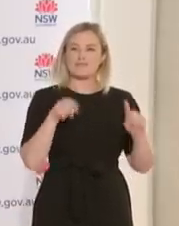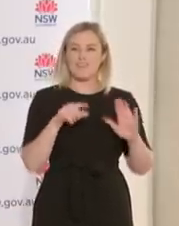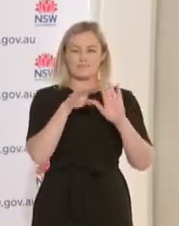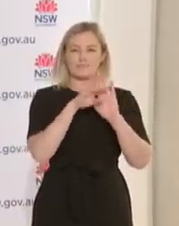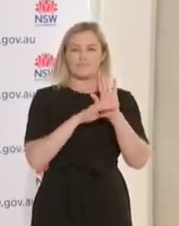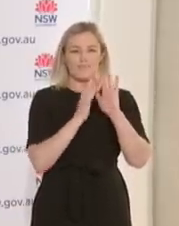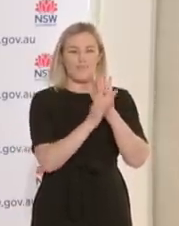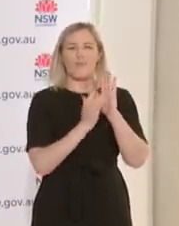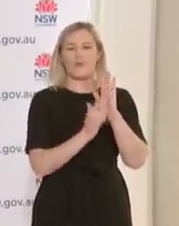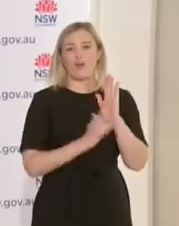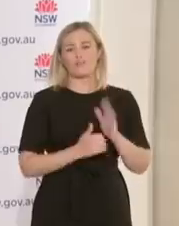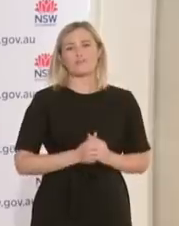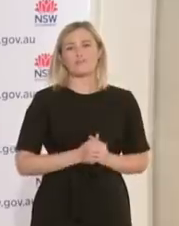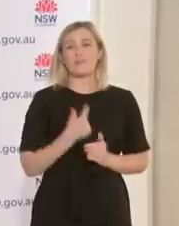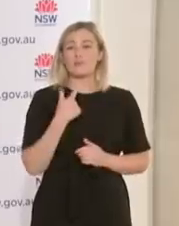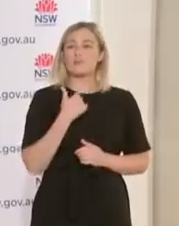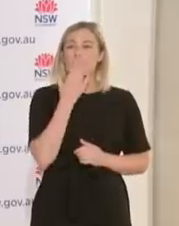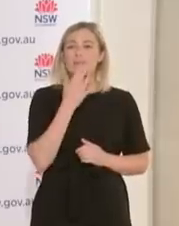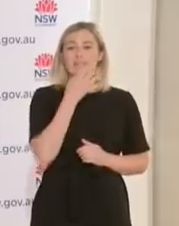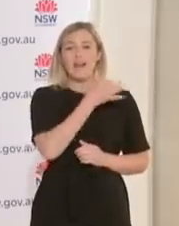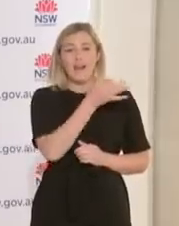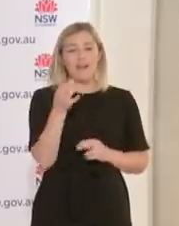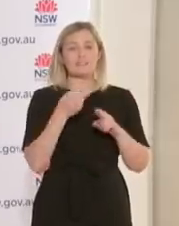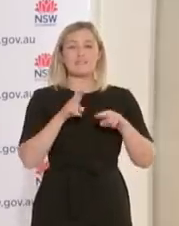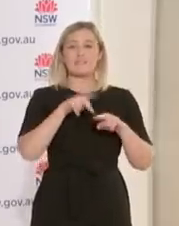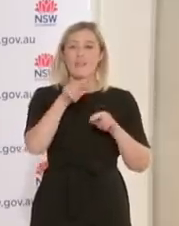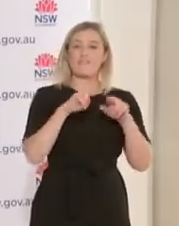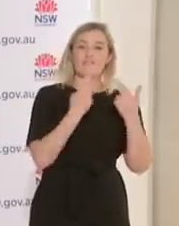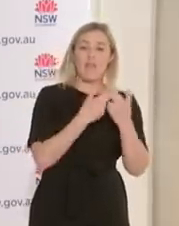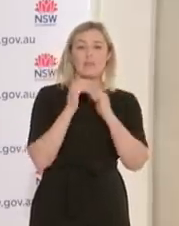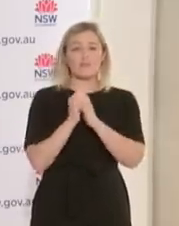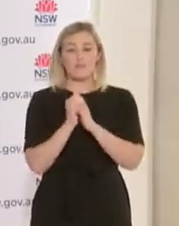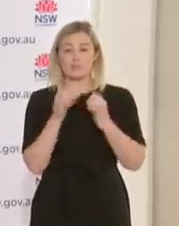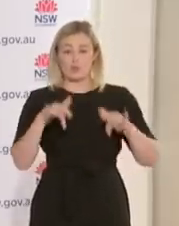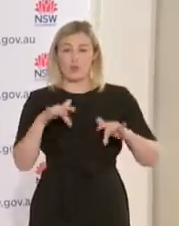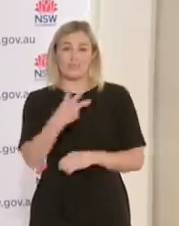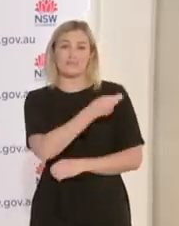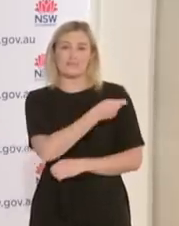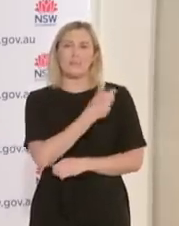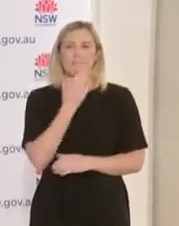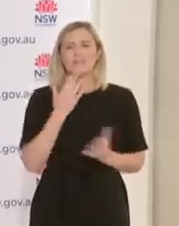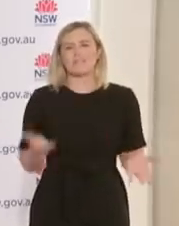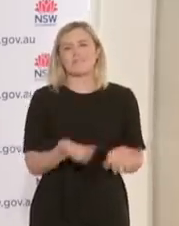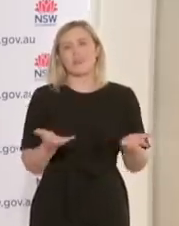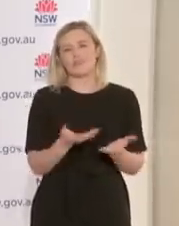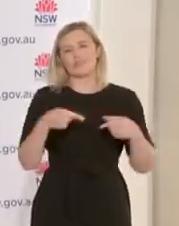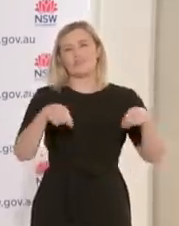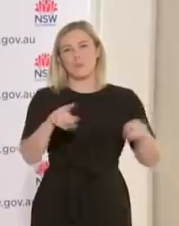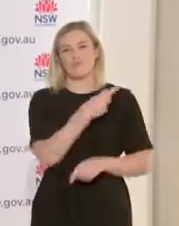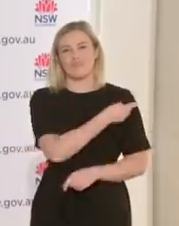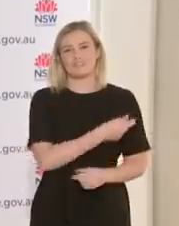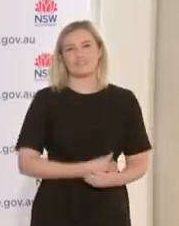circle who hasn't yet been vaccinated to come forward and get the vaccine. I'll now hand over to Dr Chan for her daily update and then we'll take questions. Thank you.